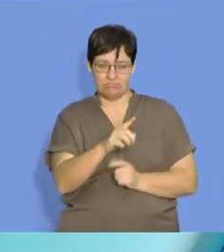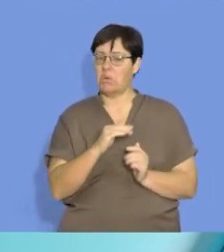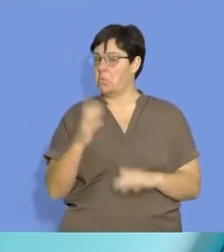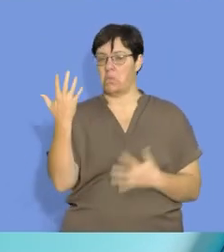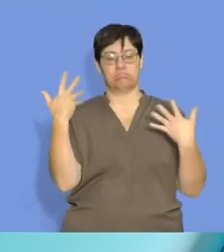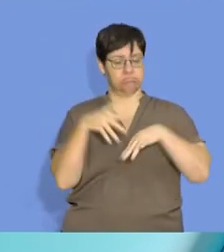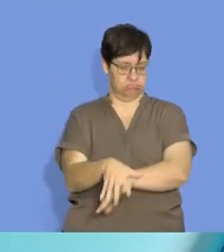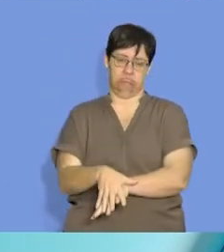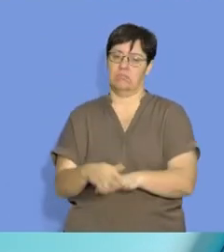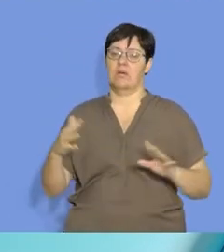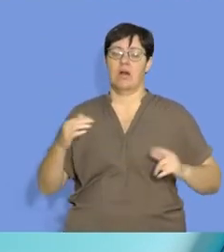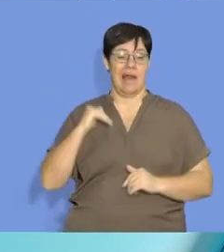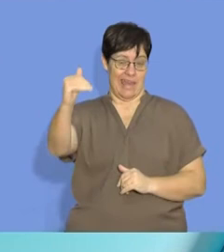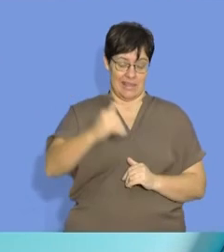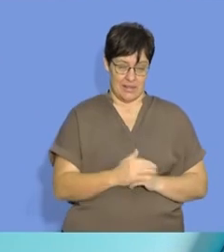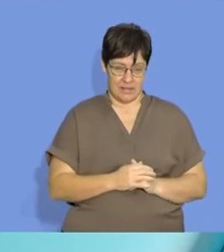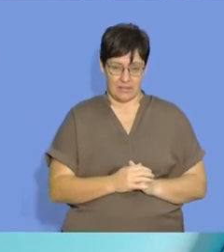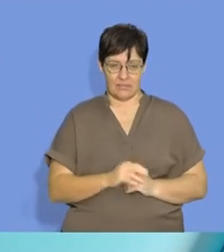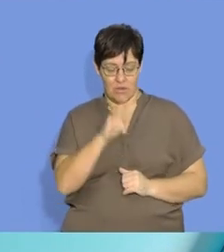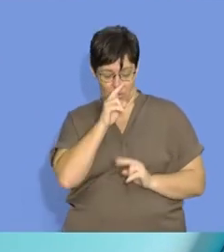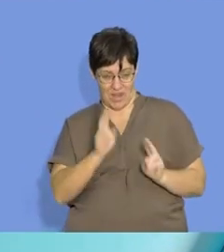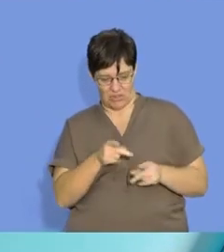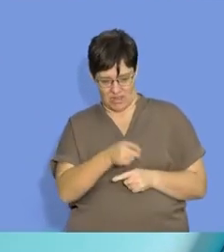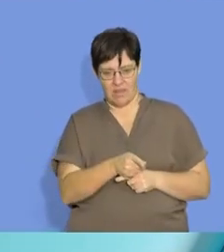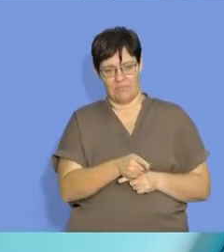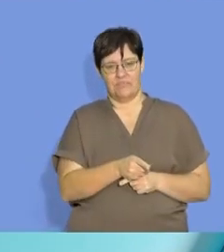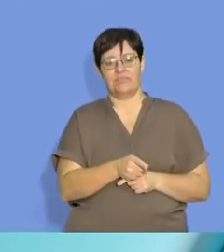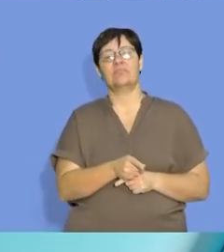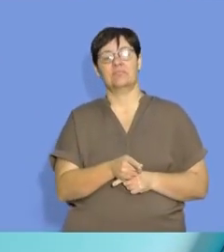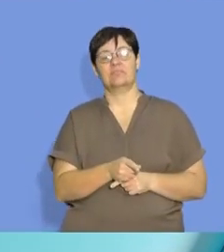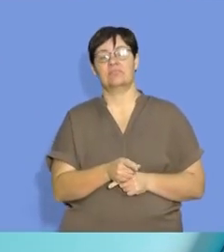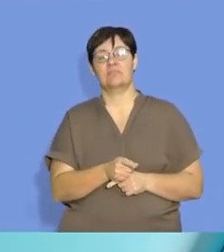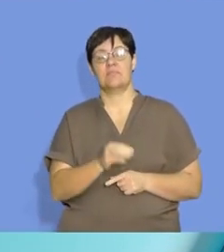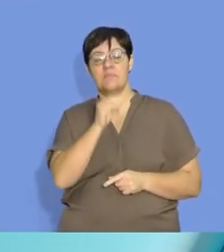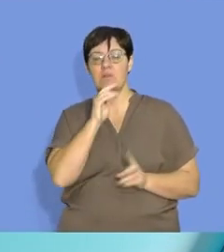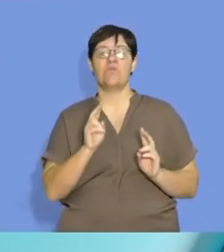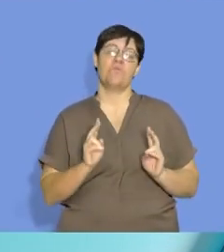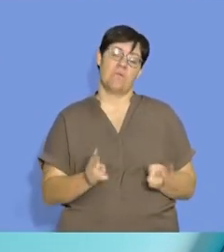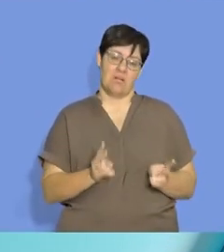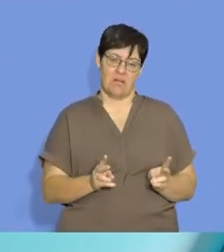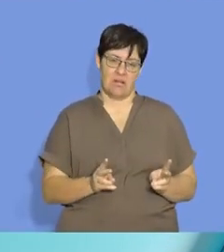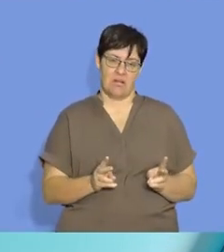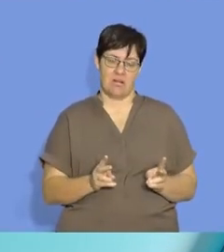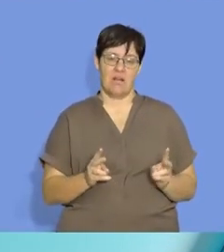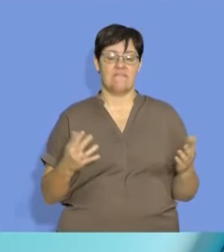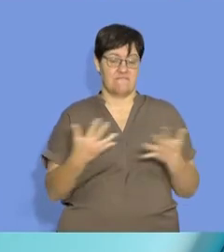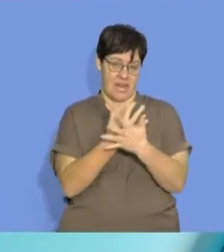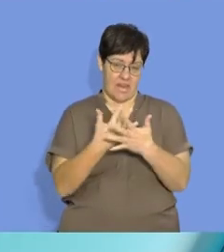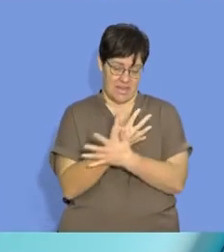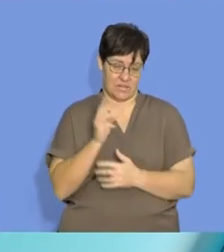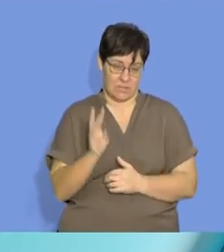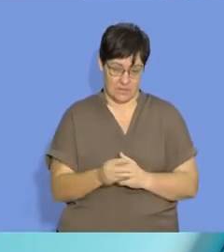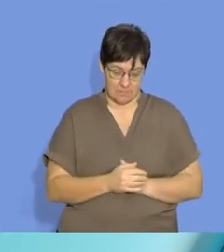highly reactive. And if you look at that nature, they will actually normally have a higher rate